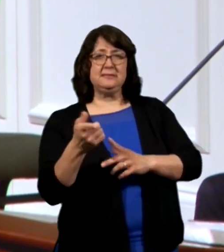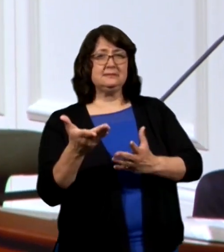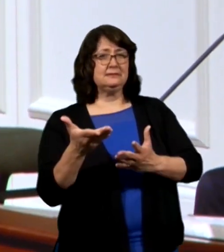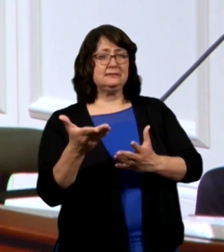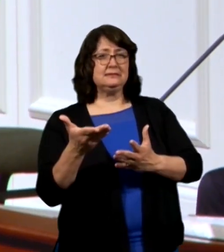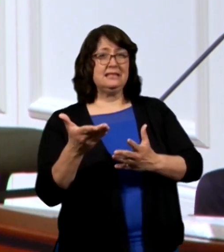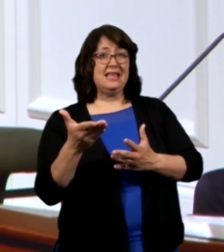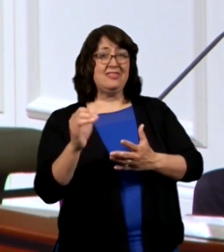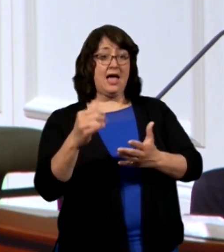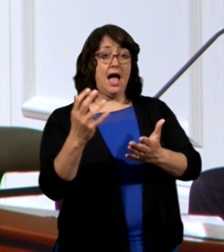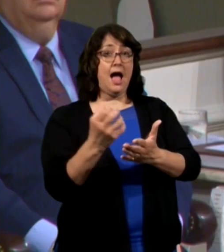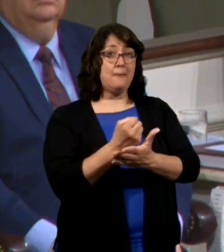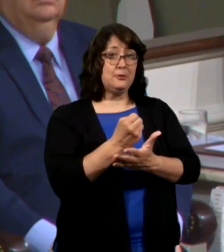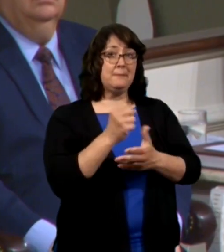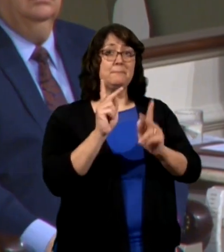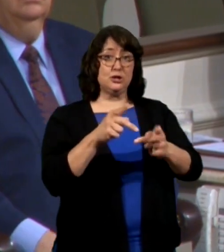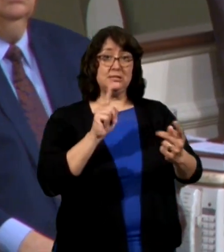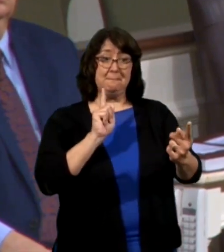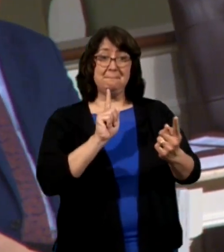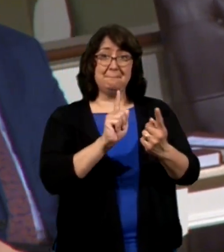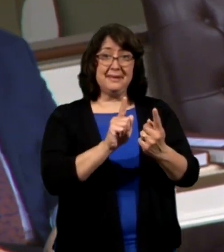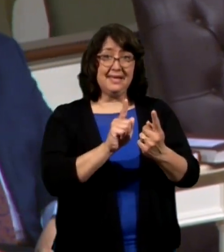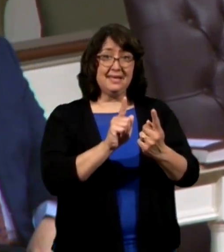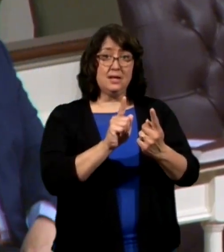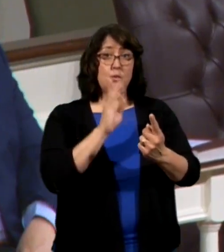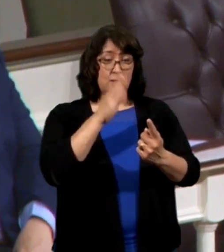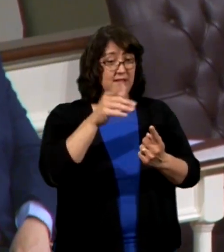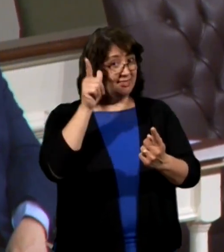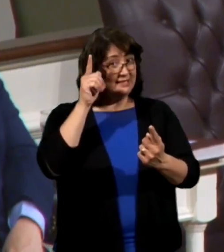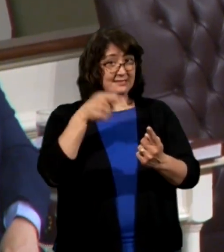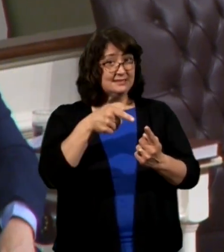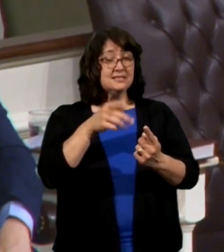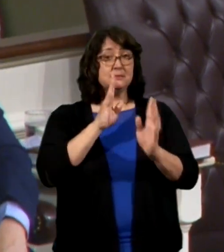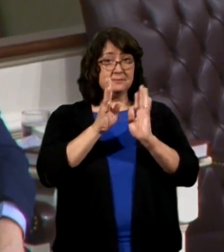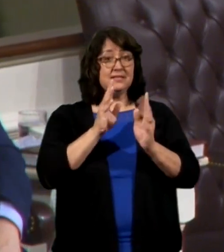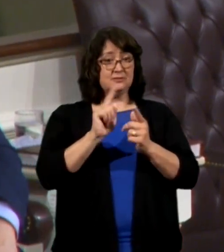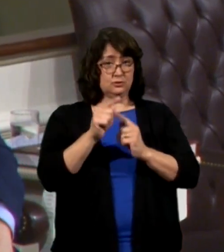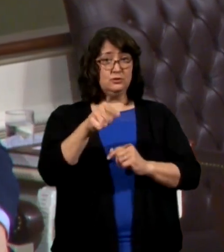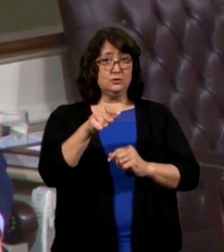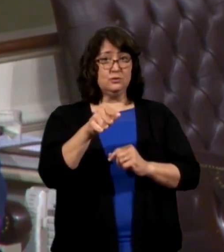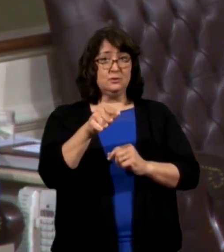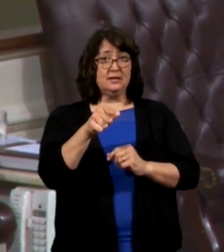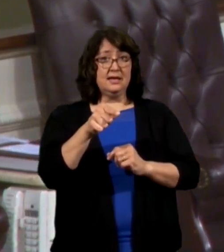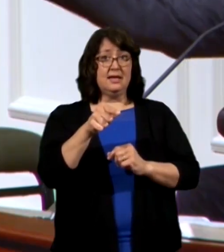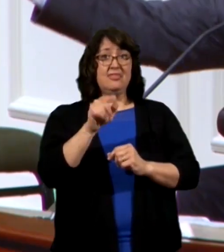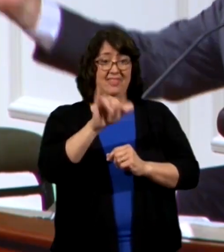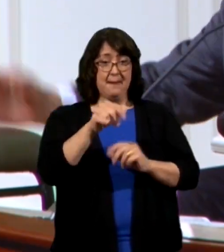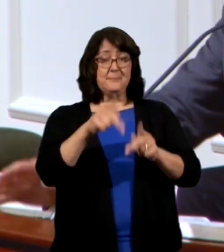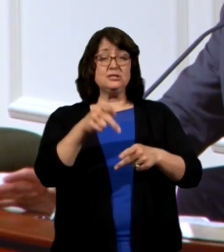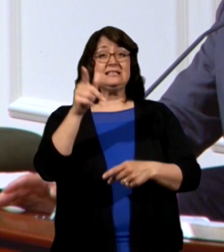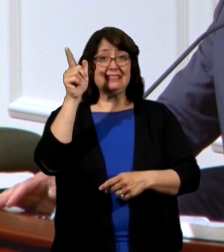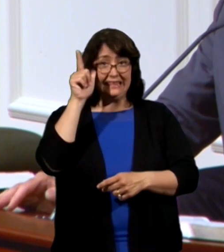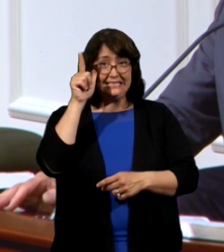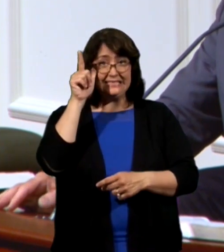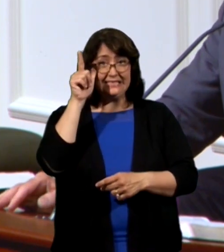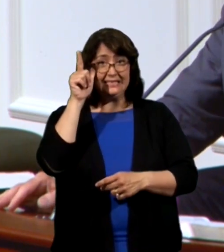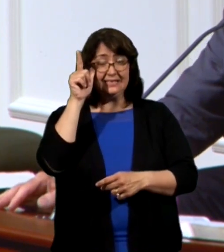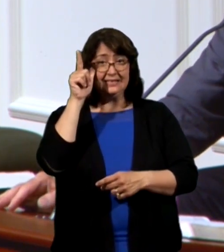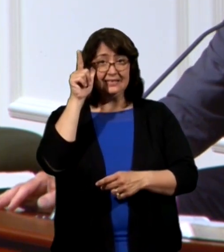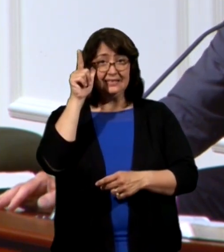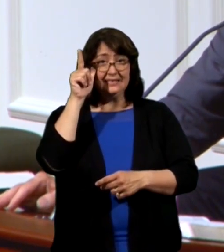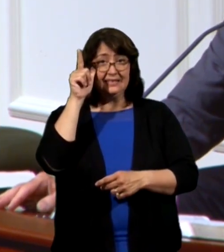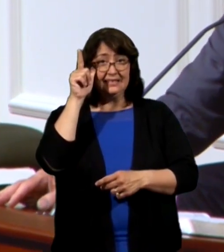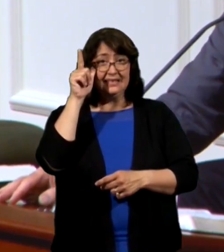And that person would listen to you. That person struck up a conversation with you. That person is listening to you.